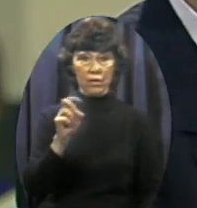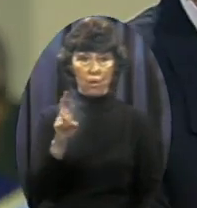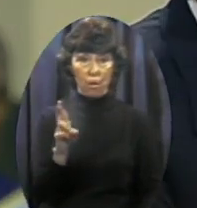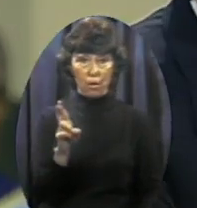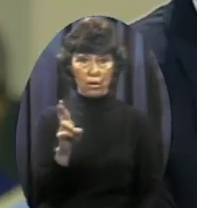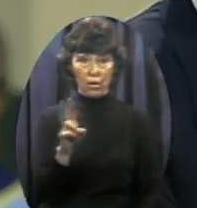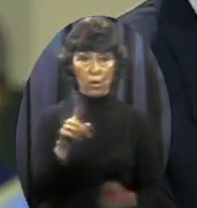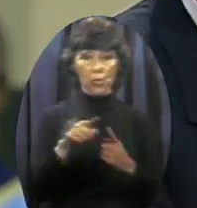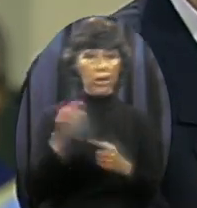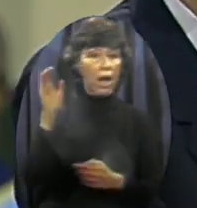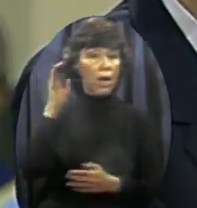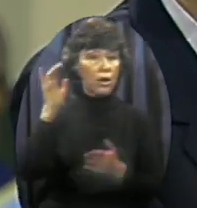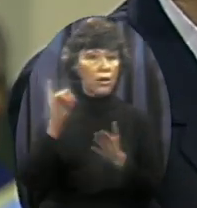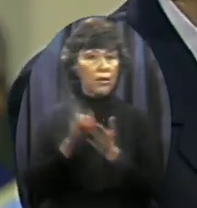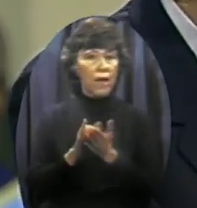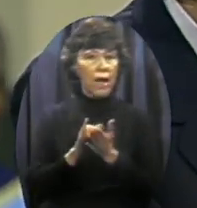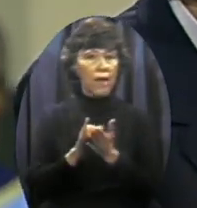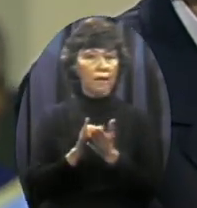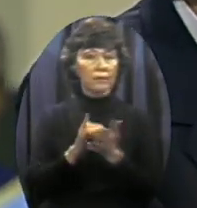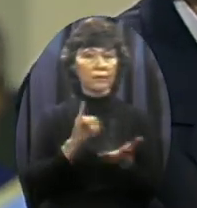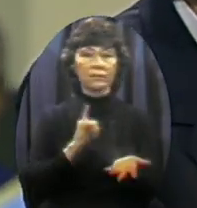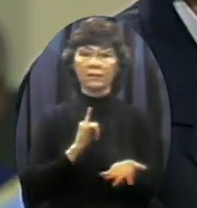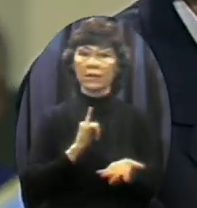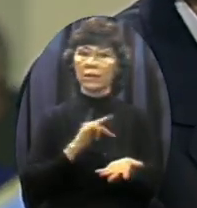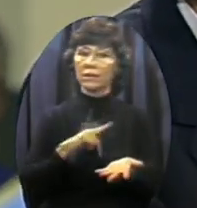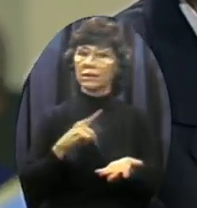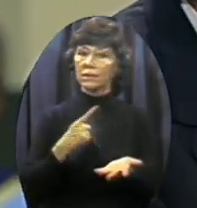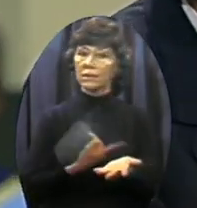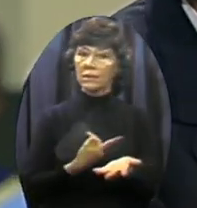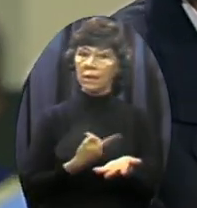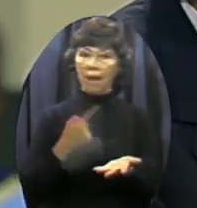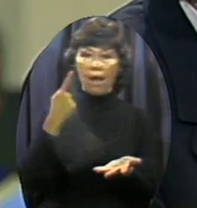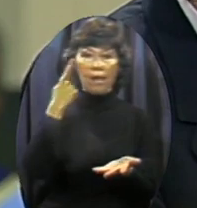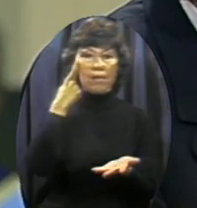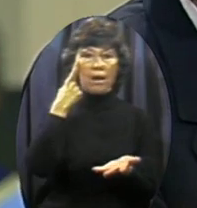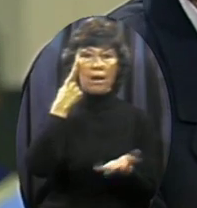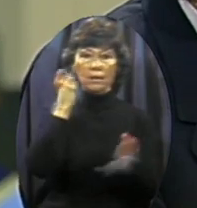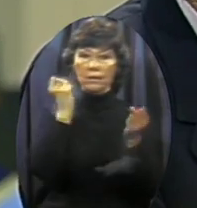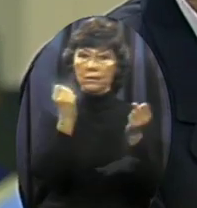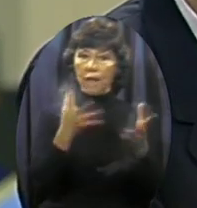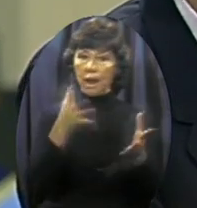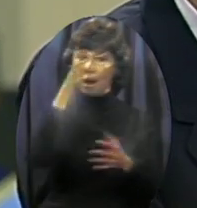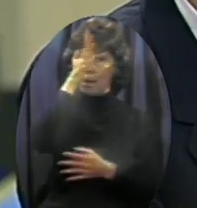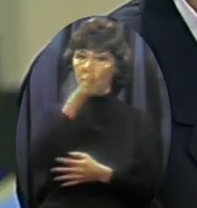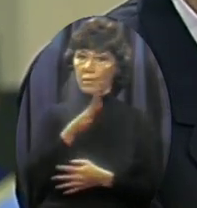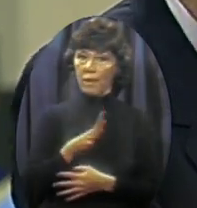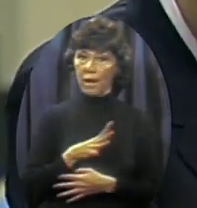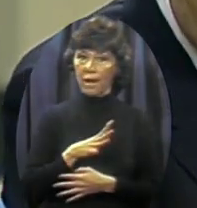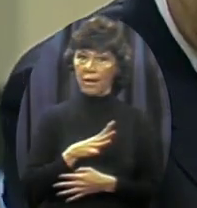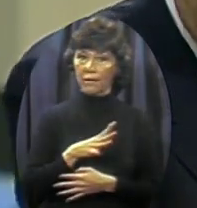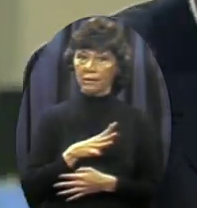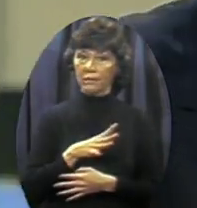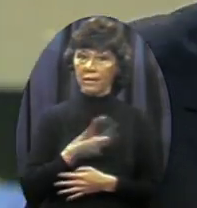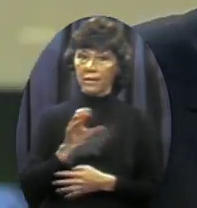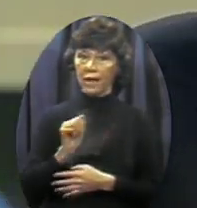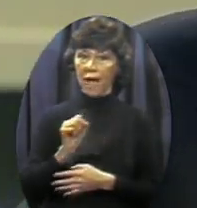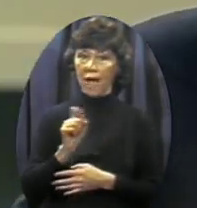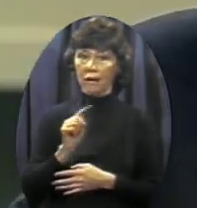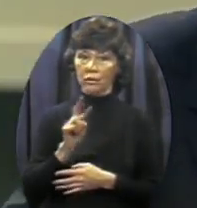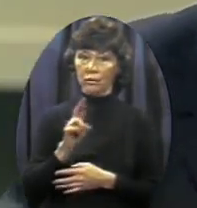blood boiled And I thought I'd like to jerk his beard out Mr. Castro Killer Murderer